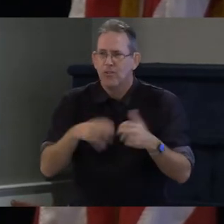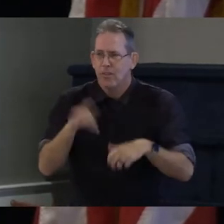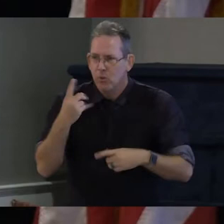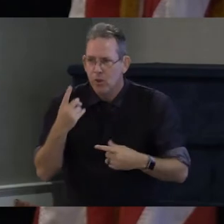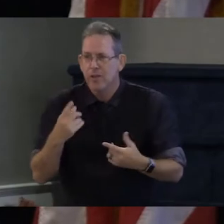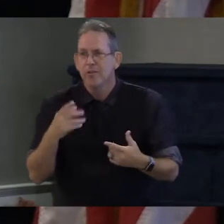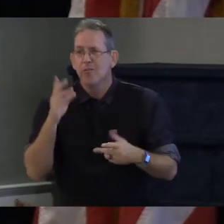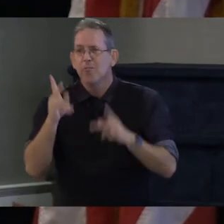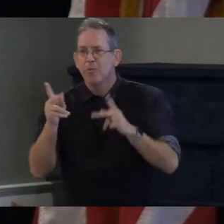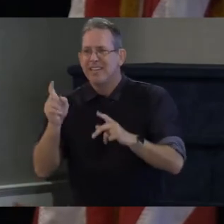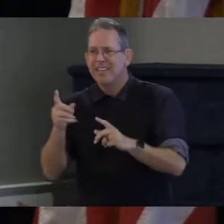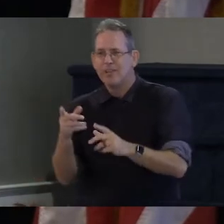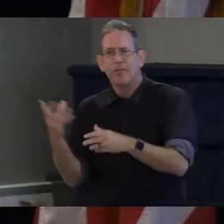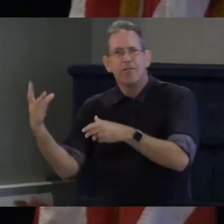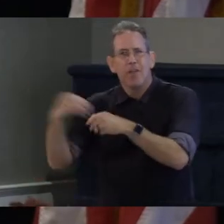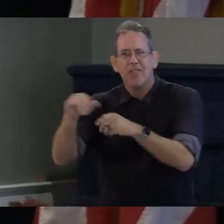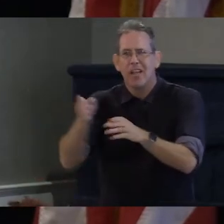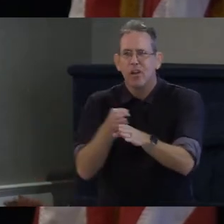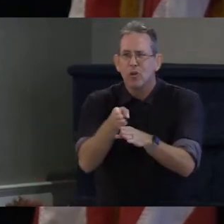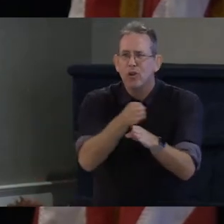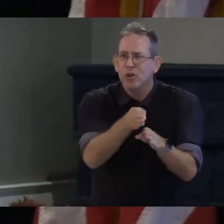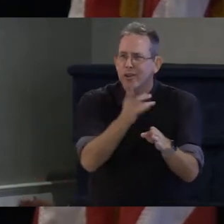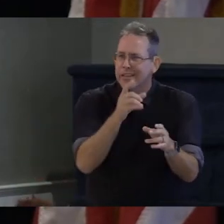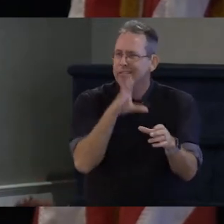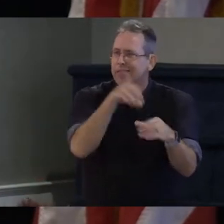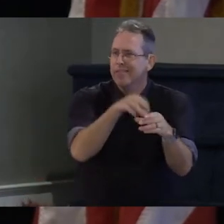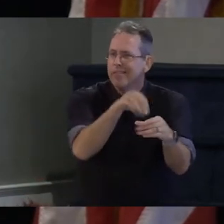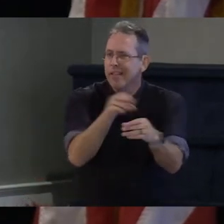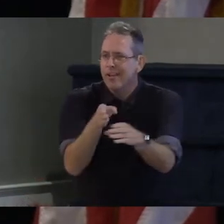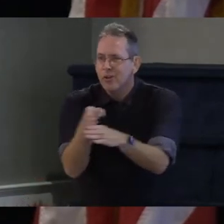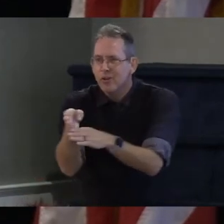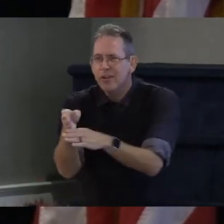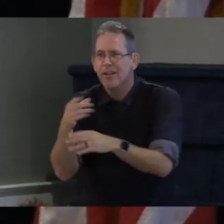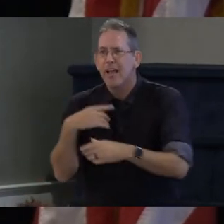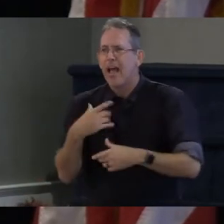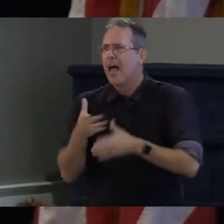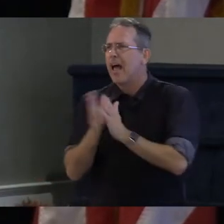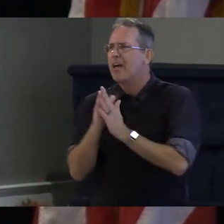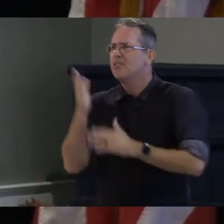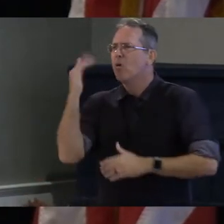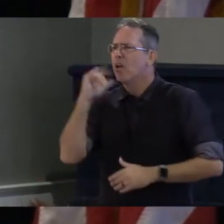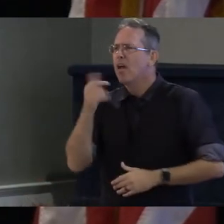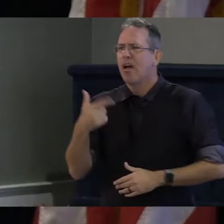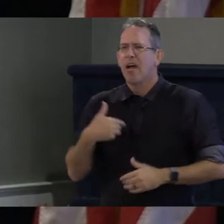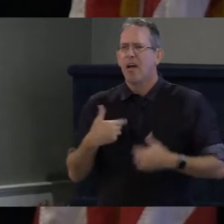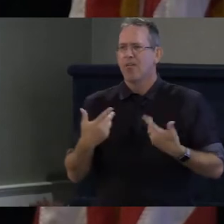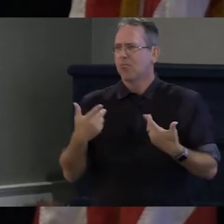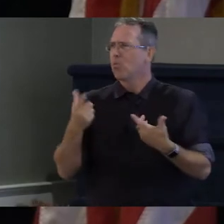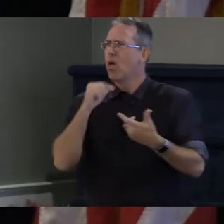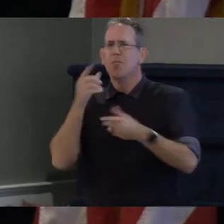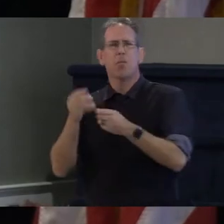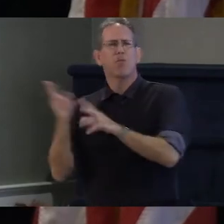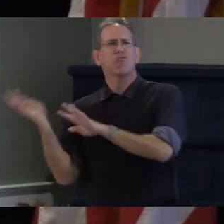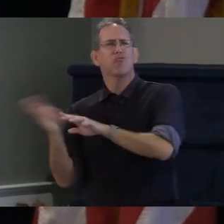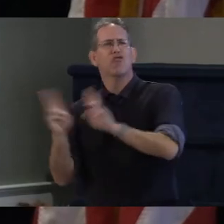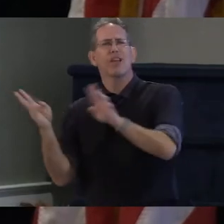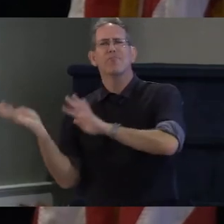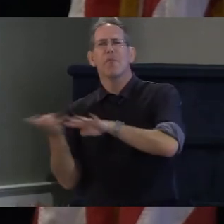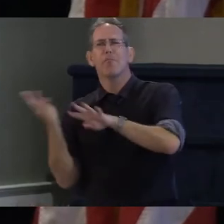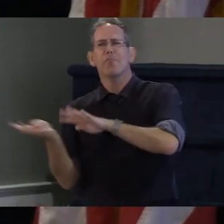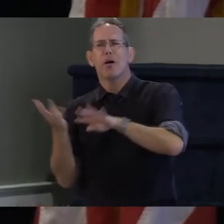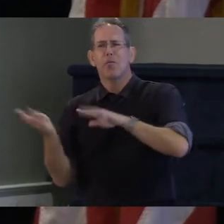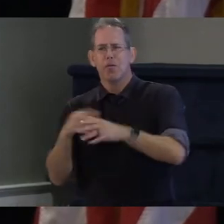these fields um i've asked why isn't there a pipeline for retiring nurses to go into education